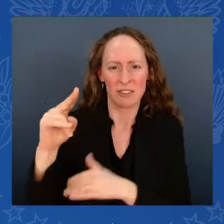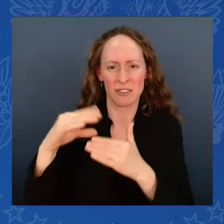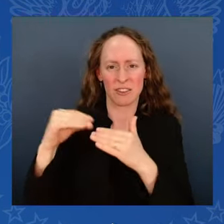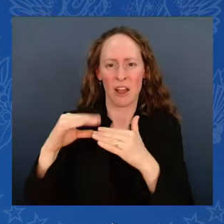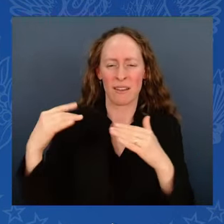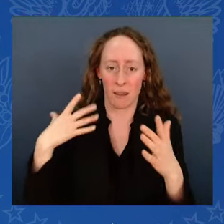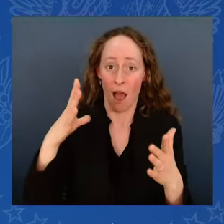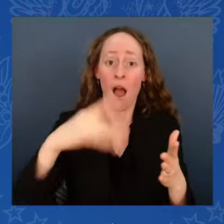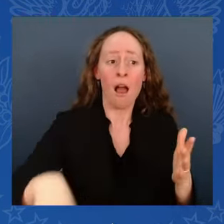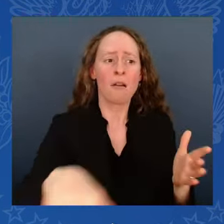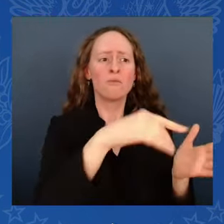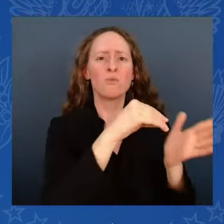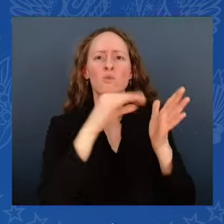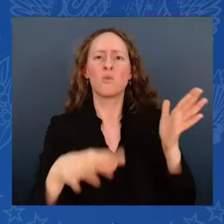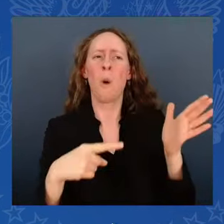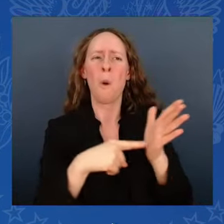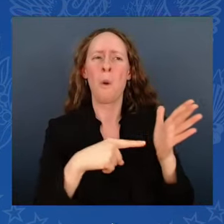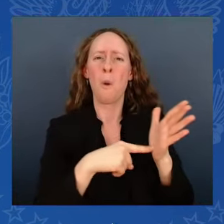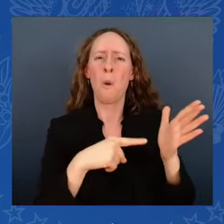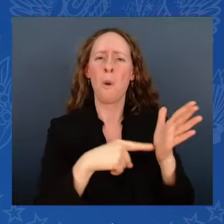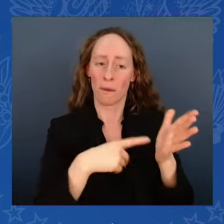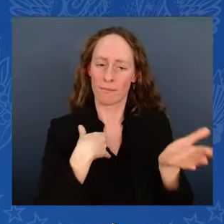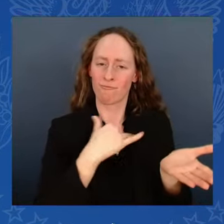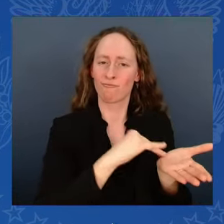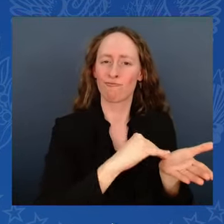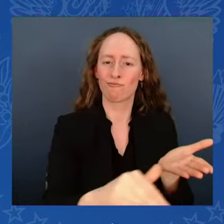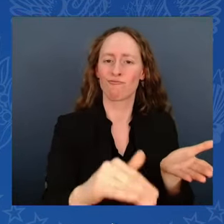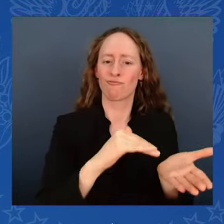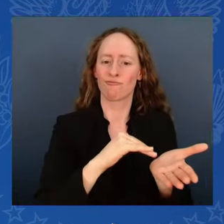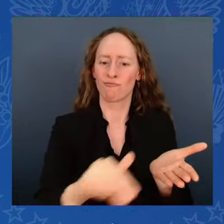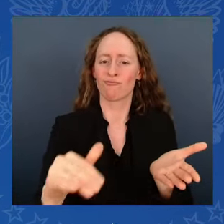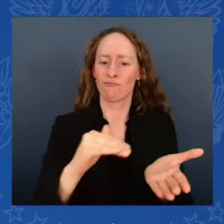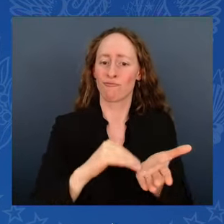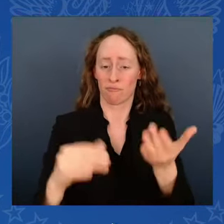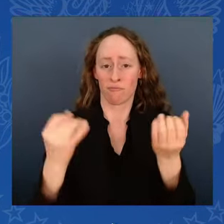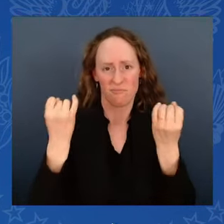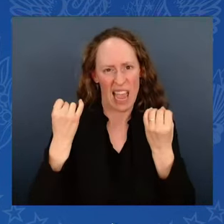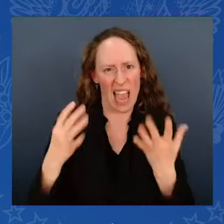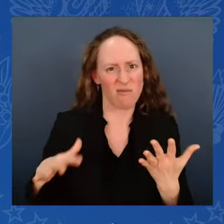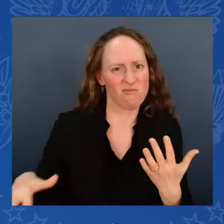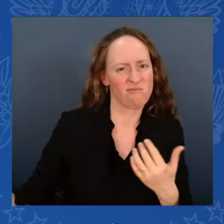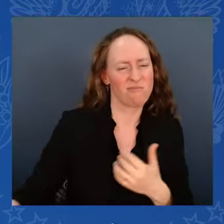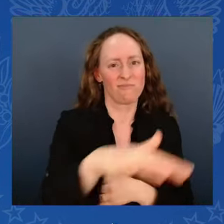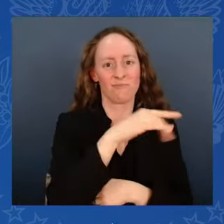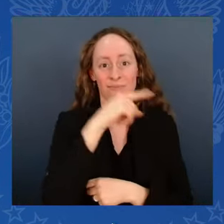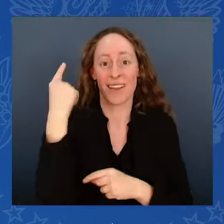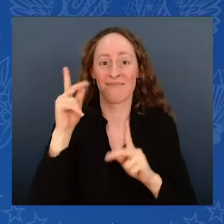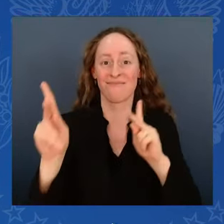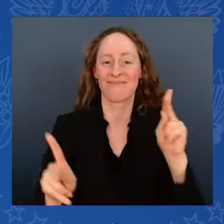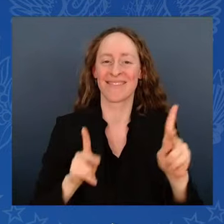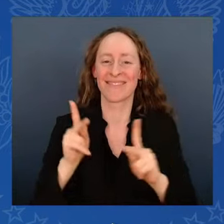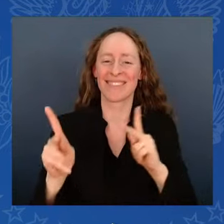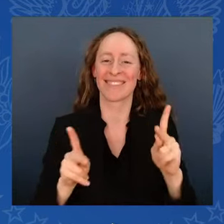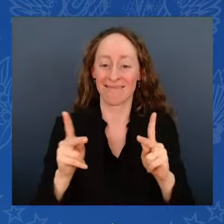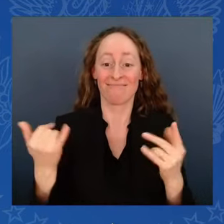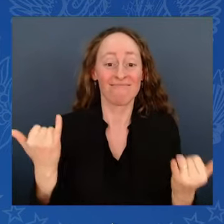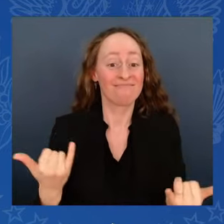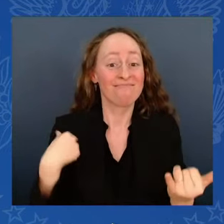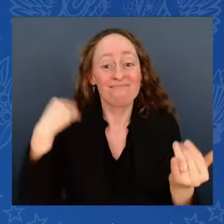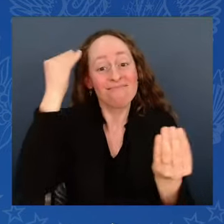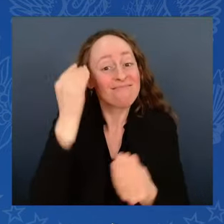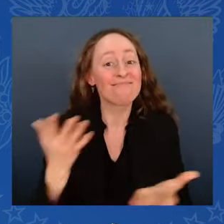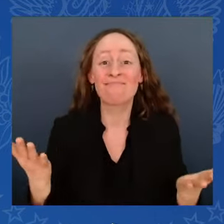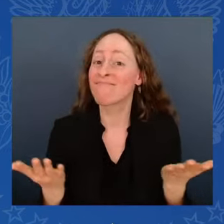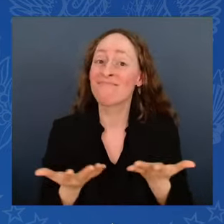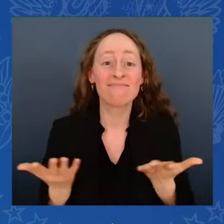of Black borrowers. Including just today, I announced another 277,000 Americans. A significant number of Black